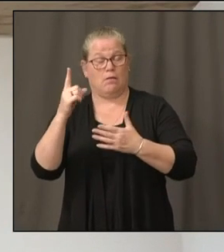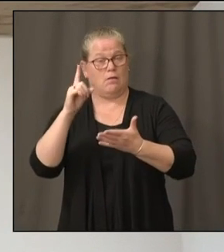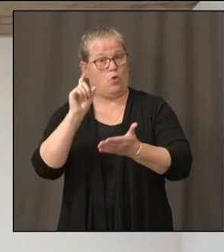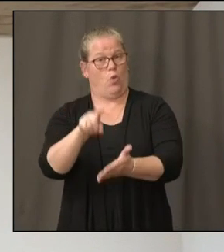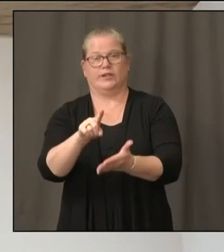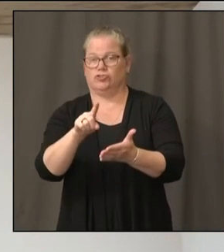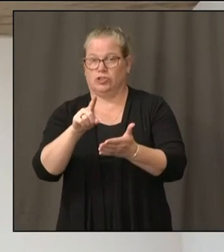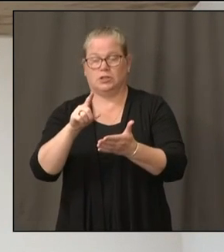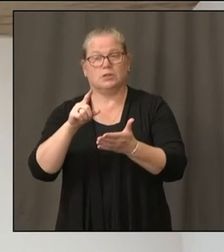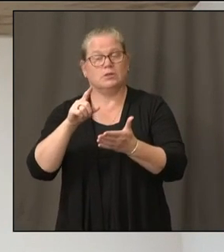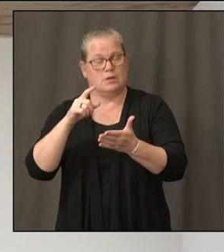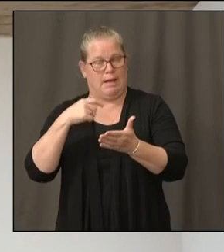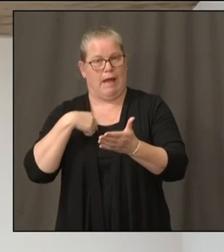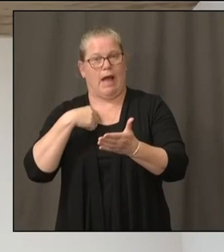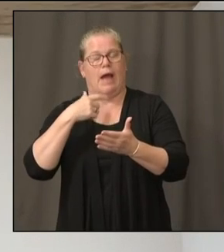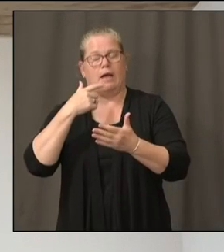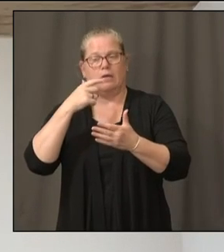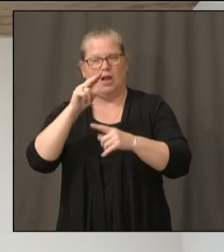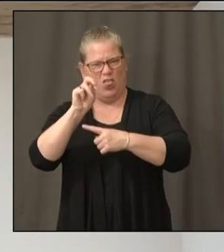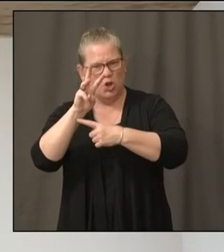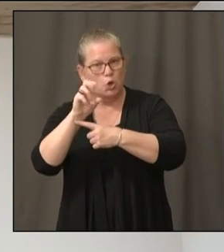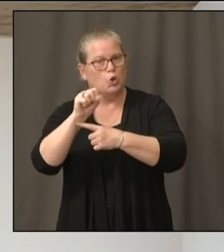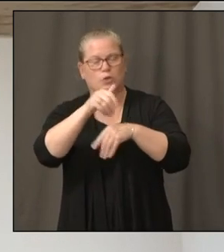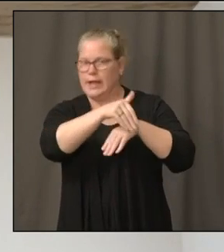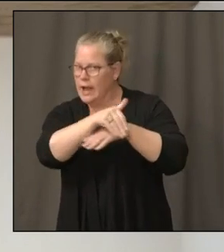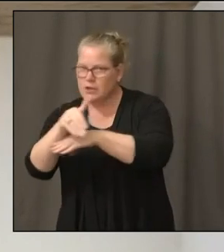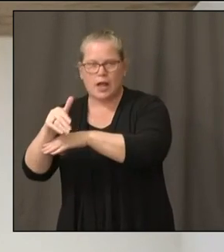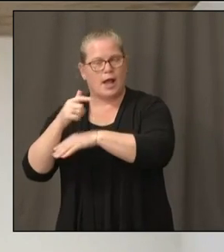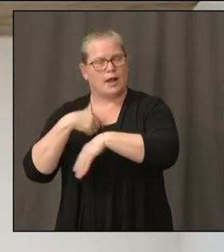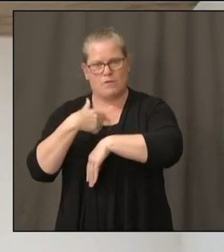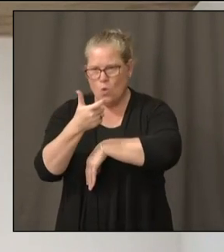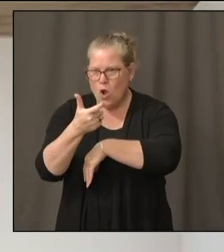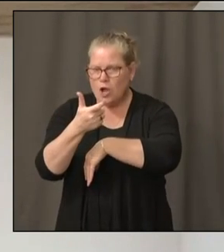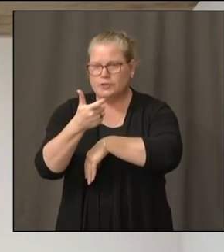the national conversation about how do we open schools.